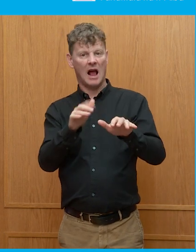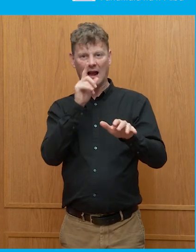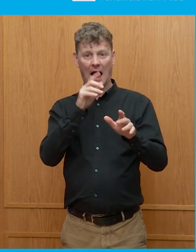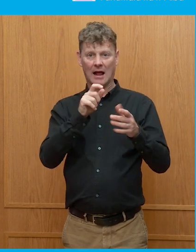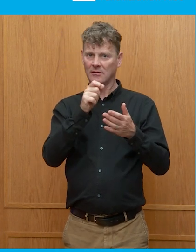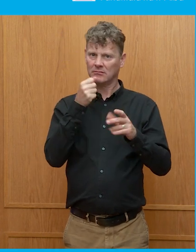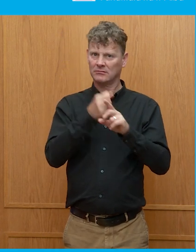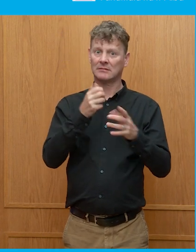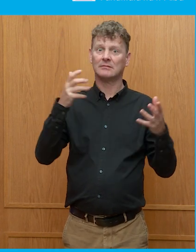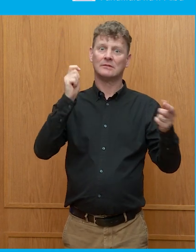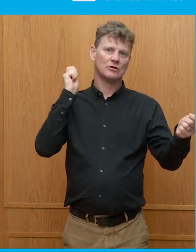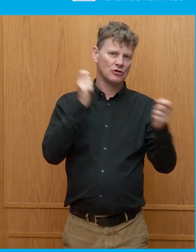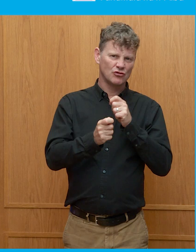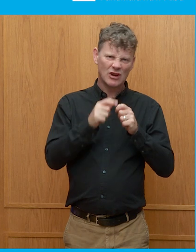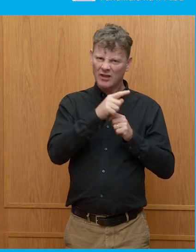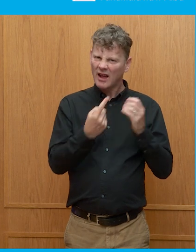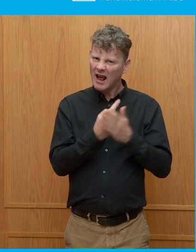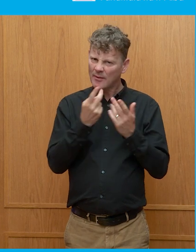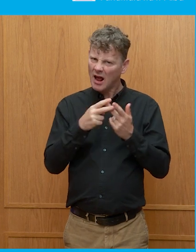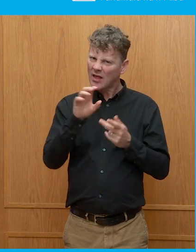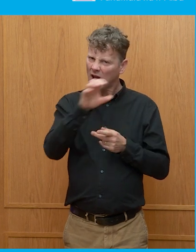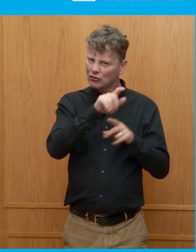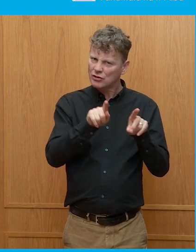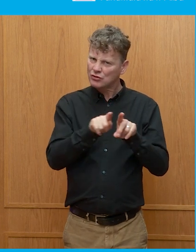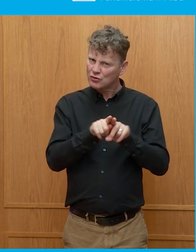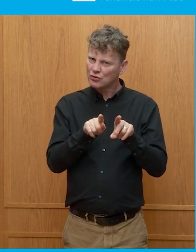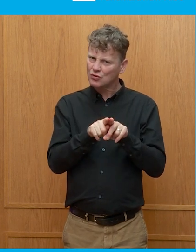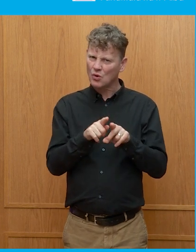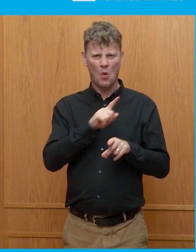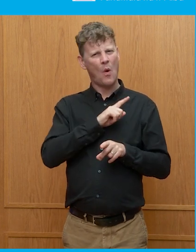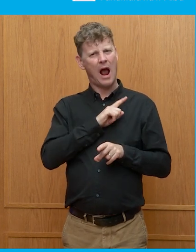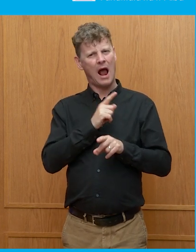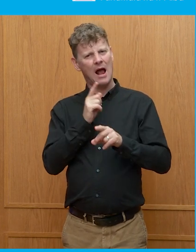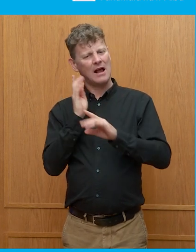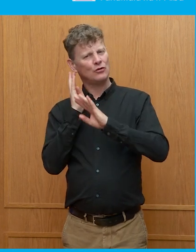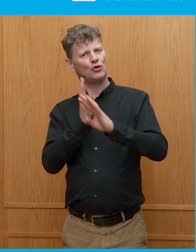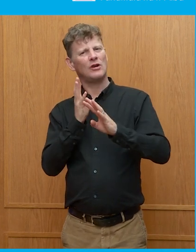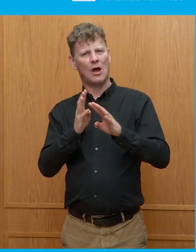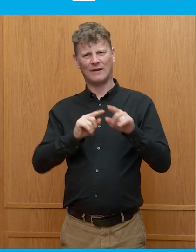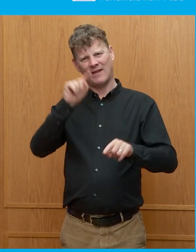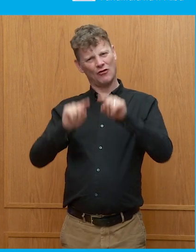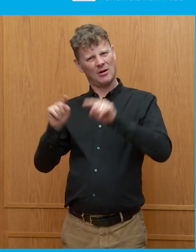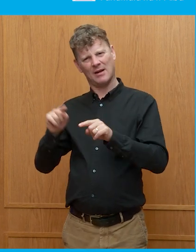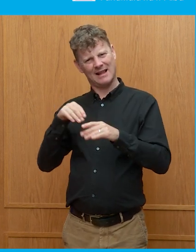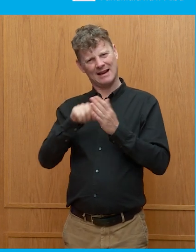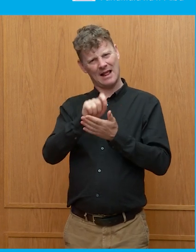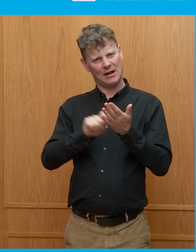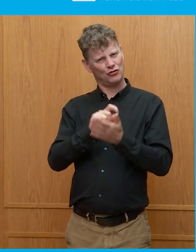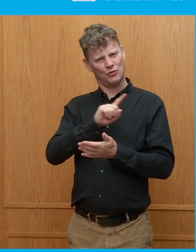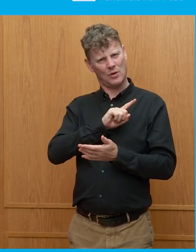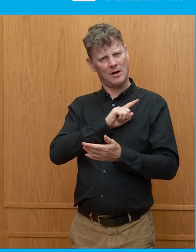And is that a theme in other countries, too? I mean, why is turnout so variable in an election?